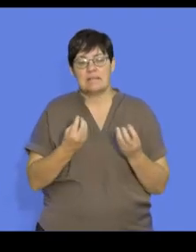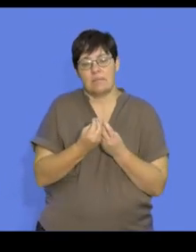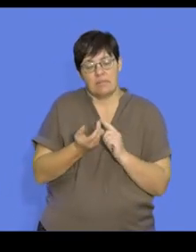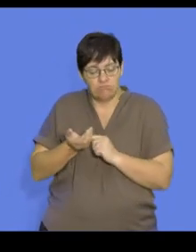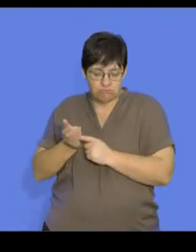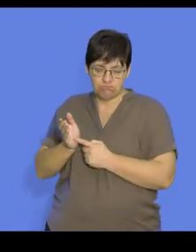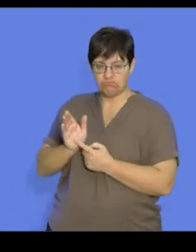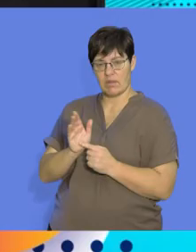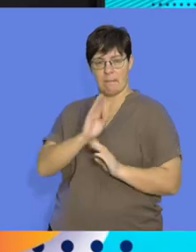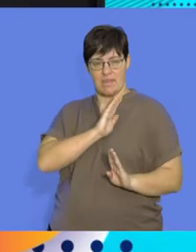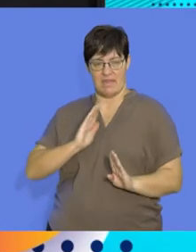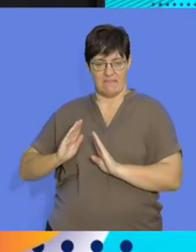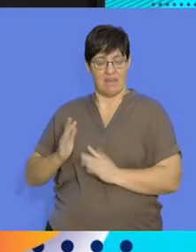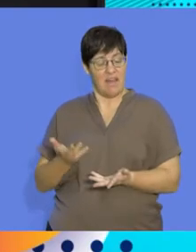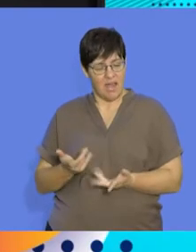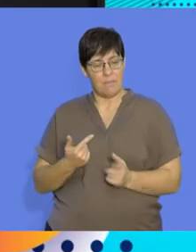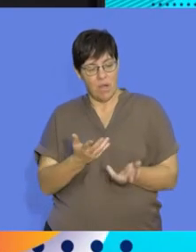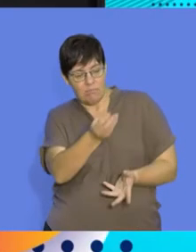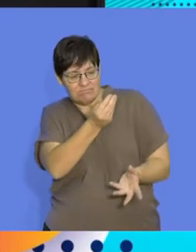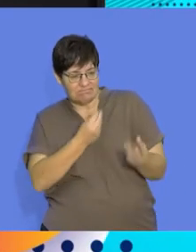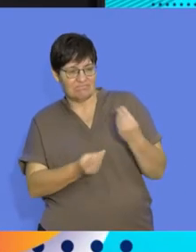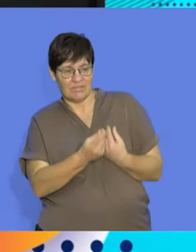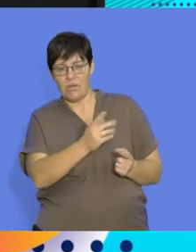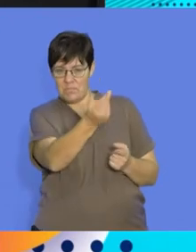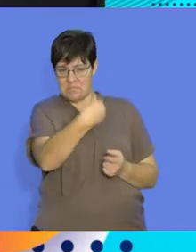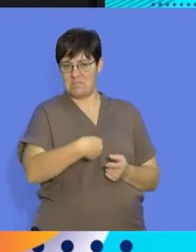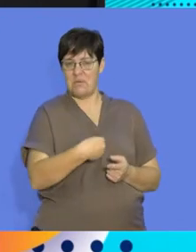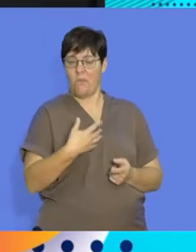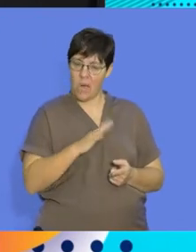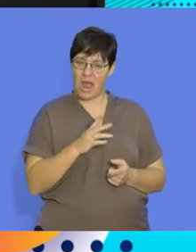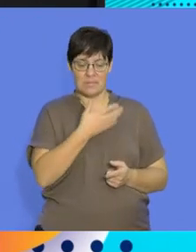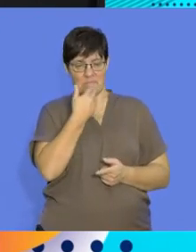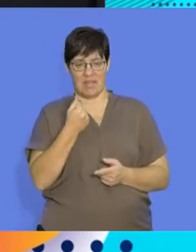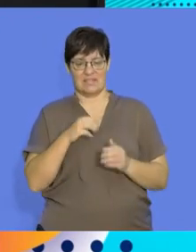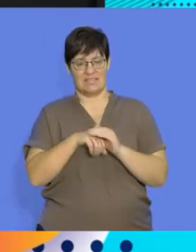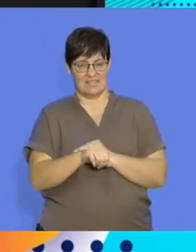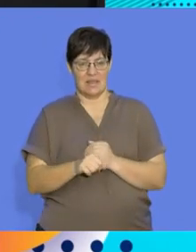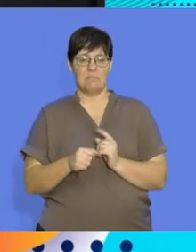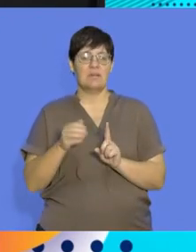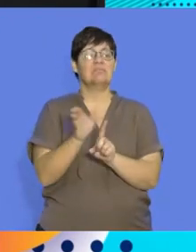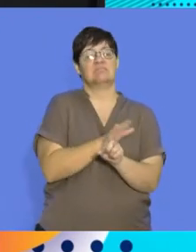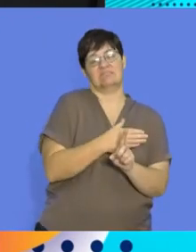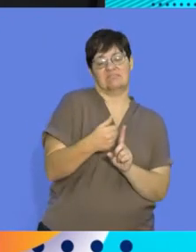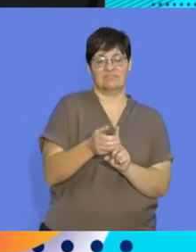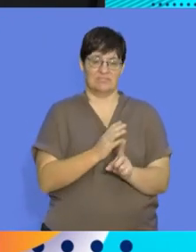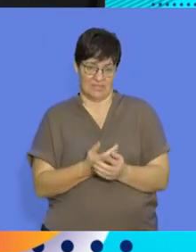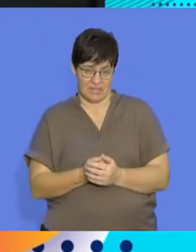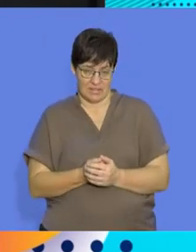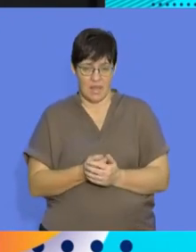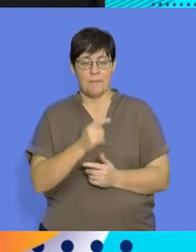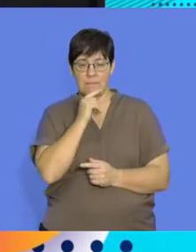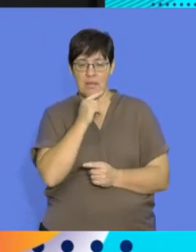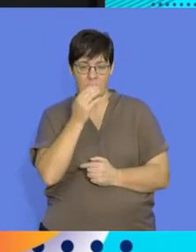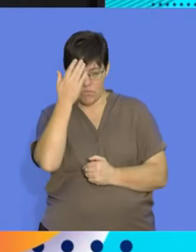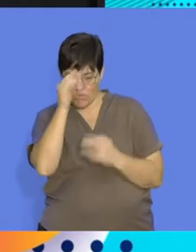form of behaviour that attracts the most favourable offspring. And so the word courting that we refer to is essentially